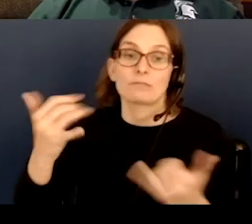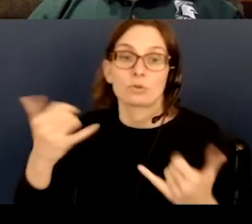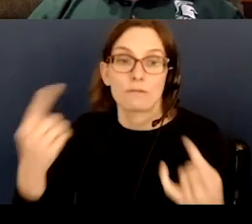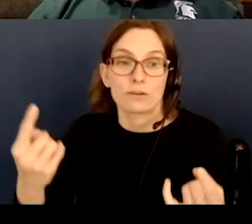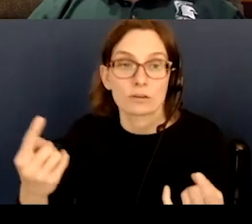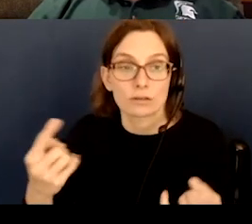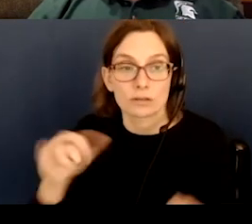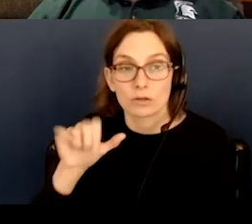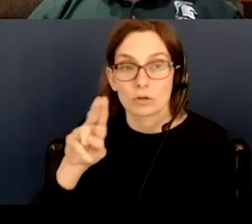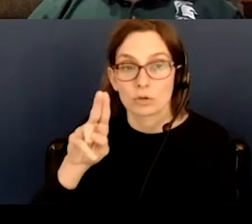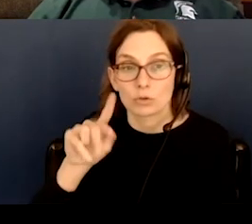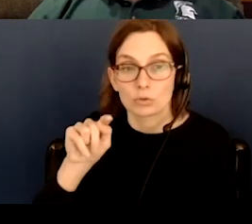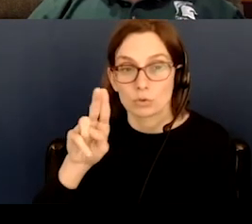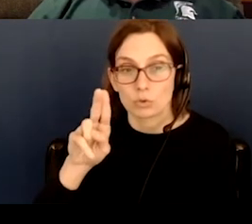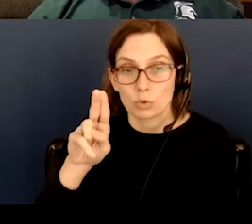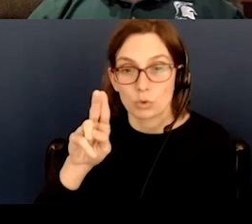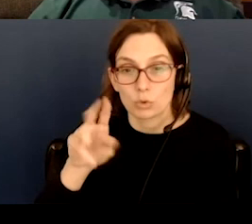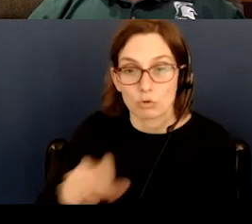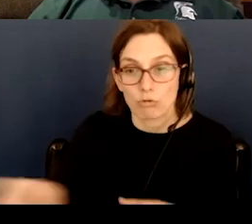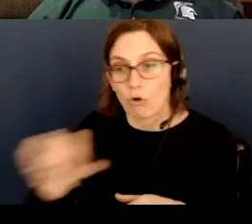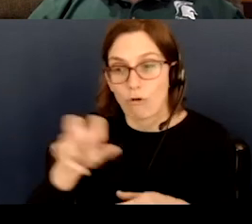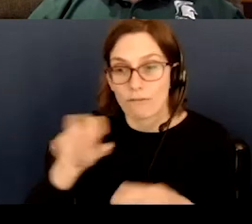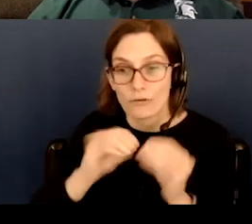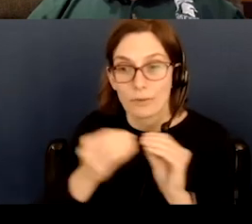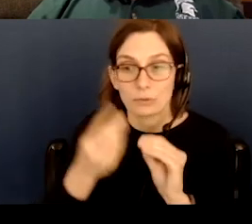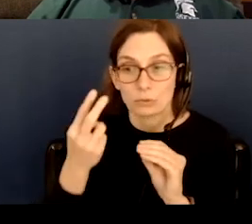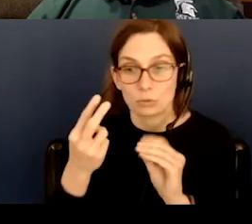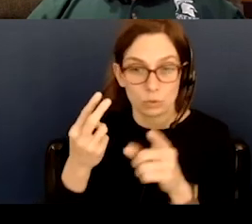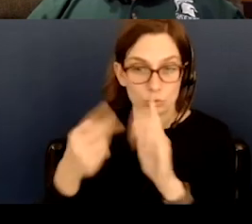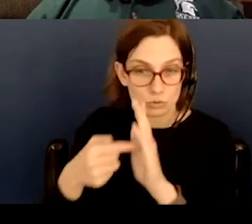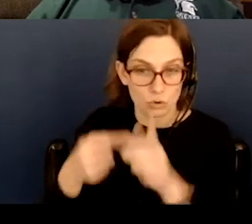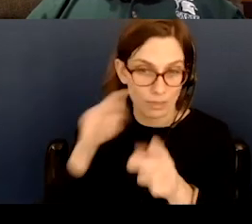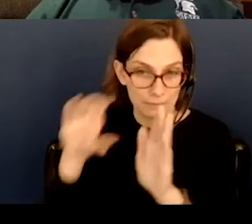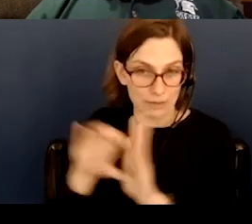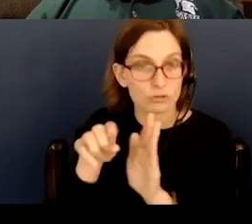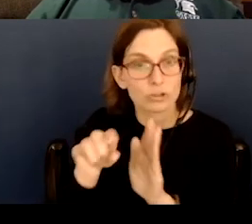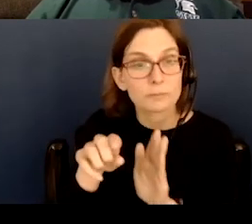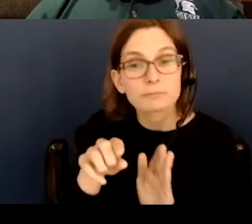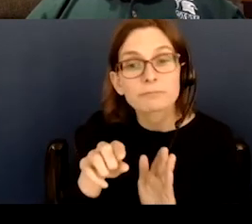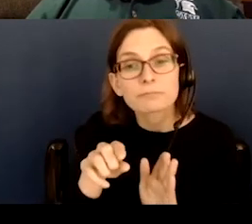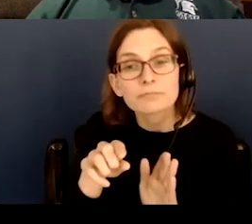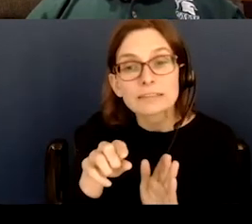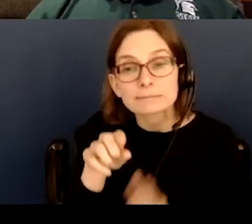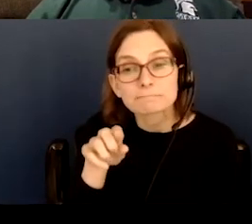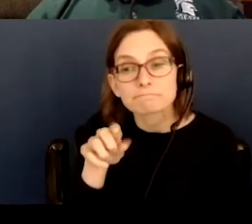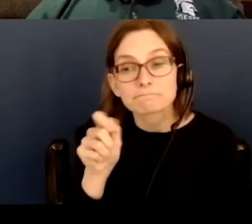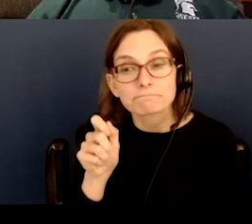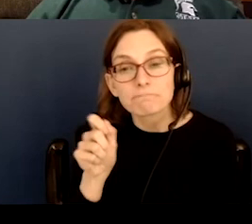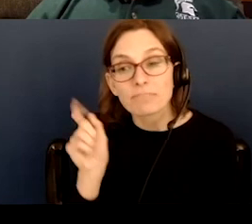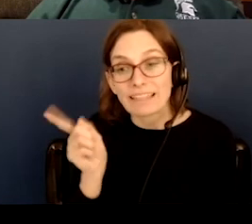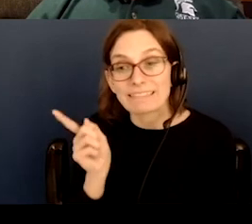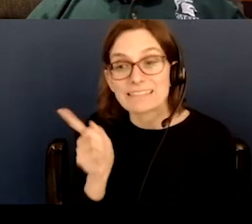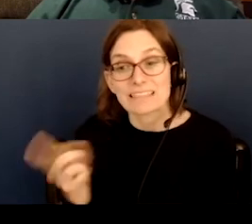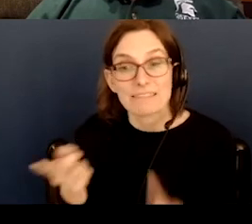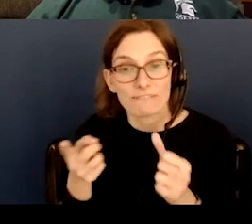rover number two, which is shown right here. And this is again, the first soft landing